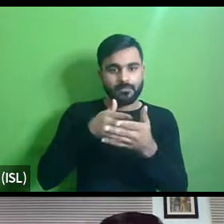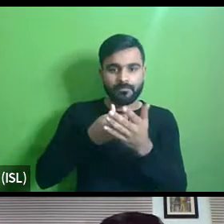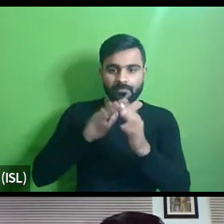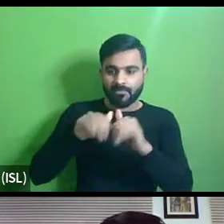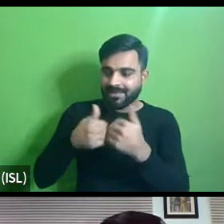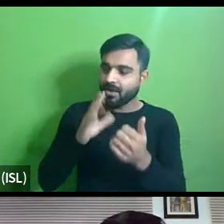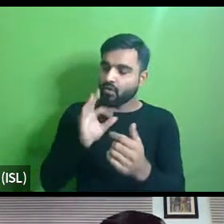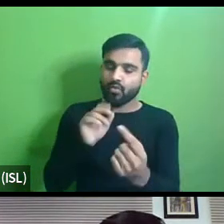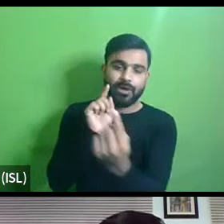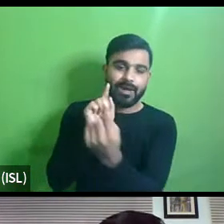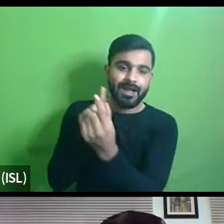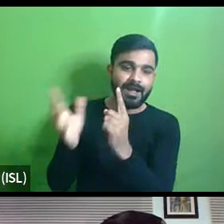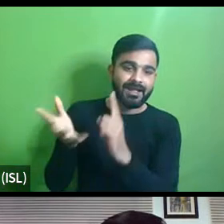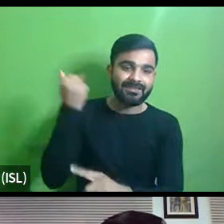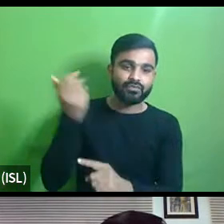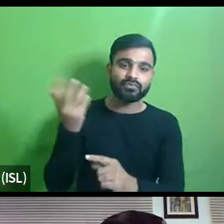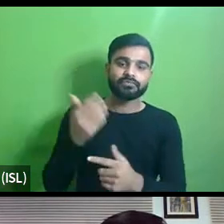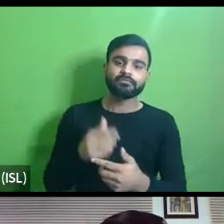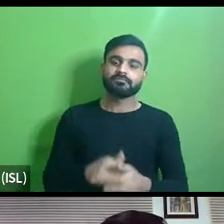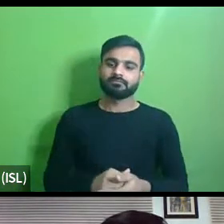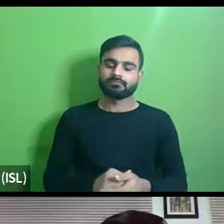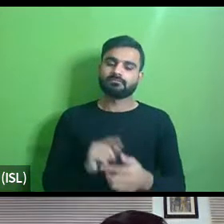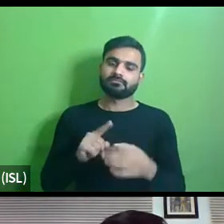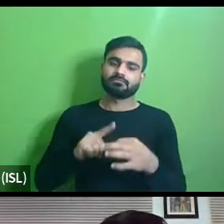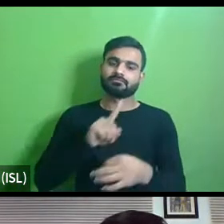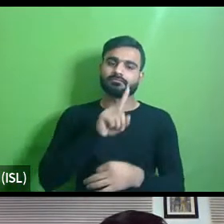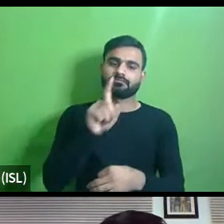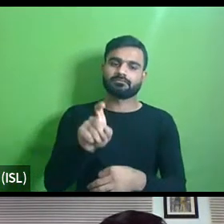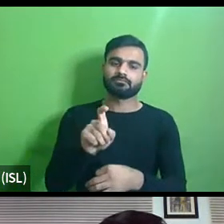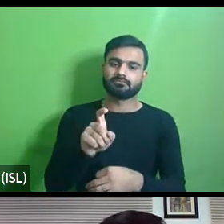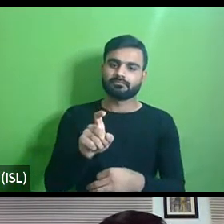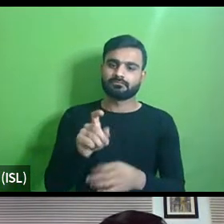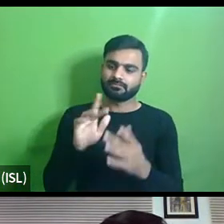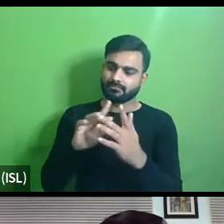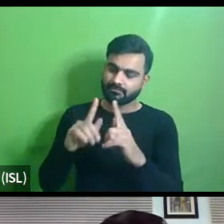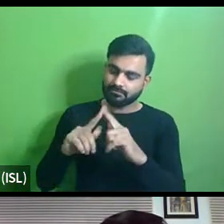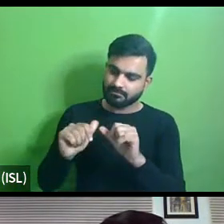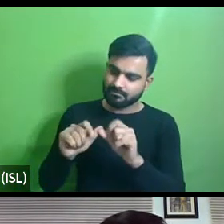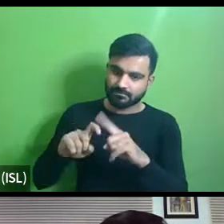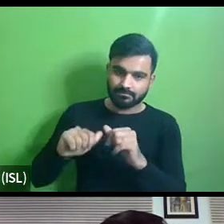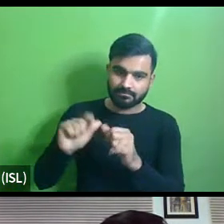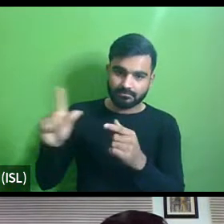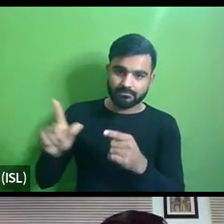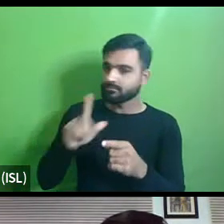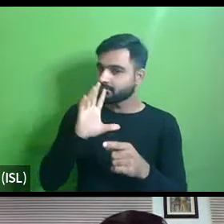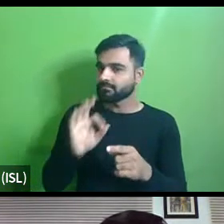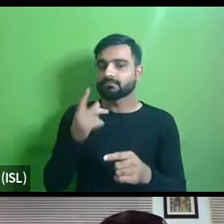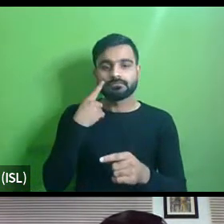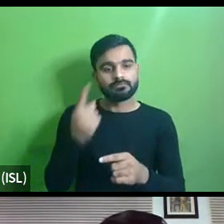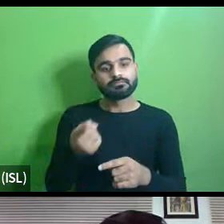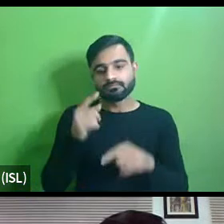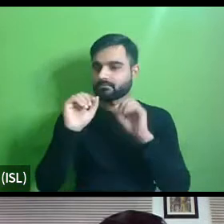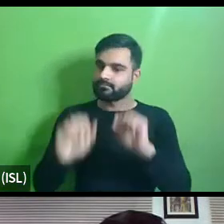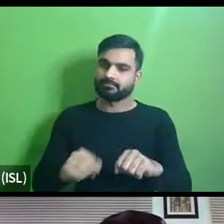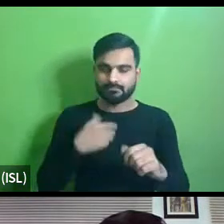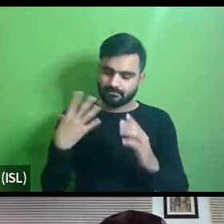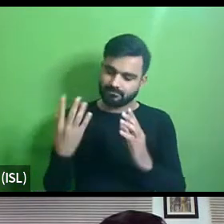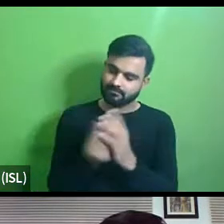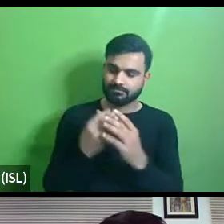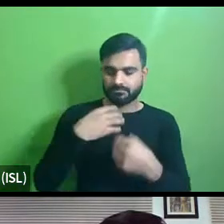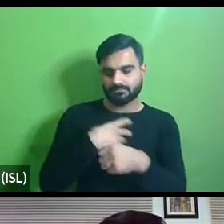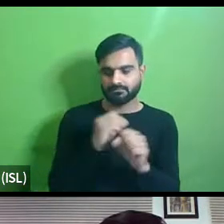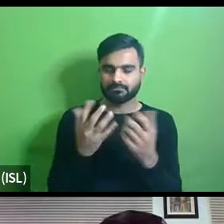reach there right is is a question that one has to tackle only then can we really say that yeah we have made inclusive